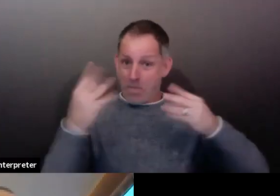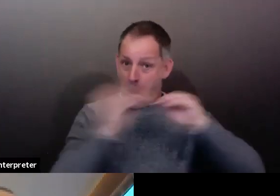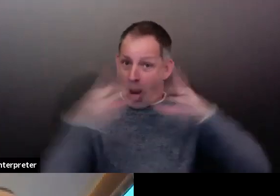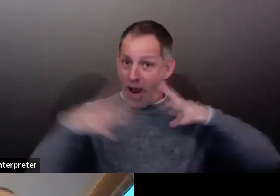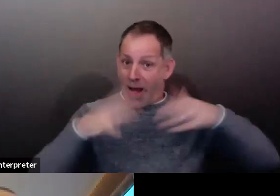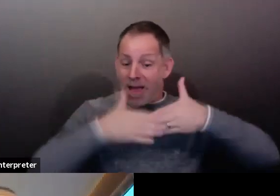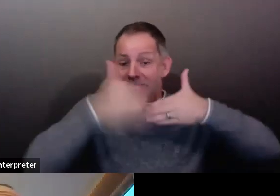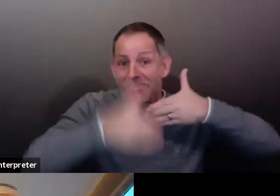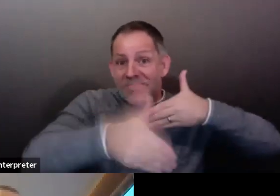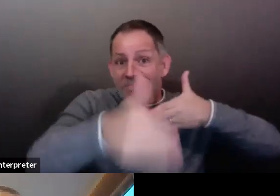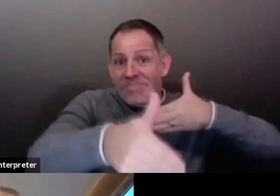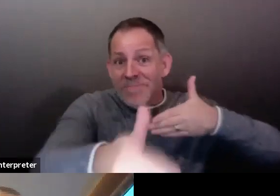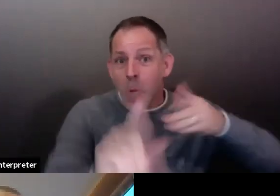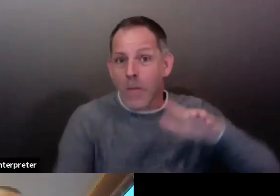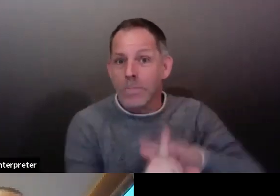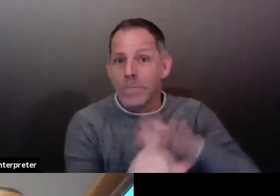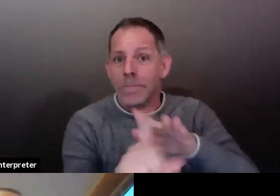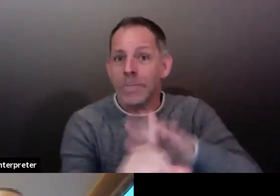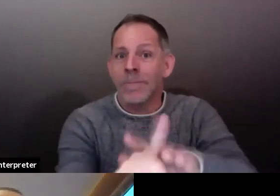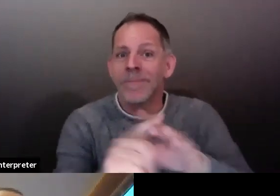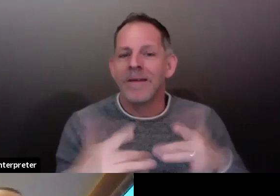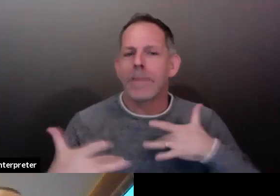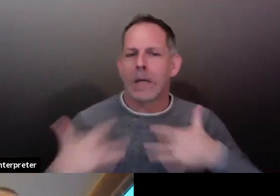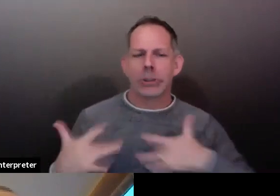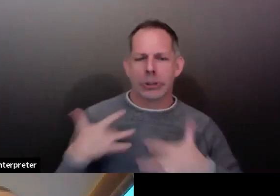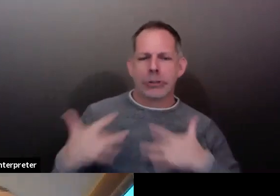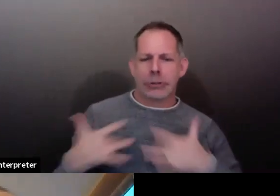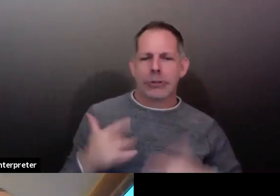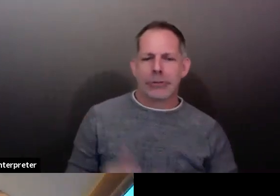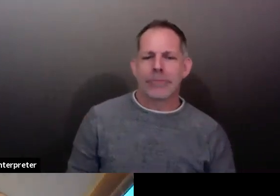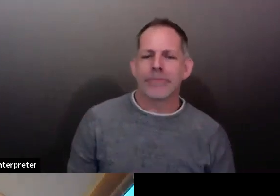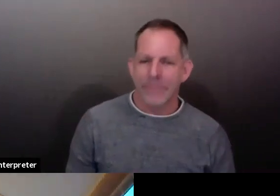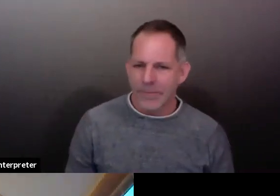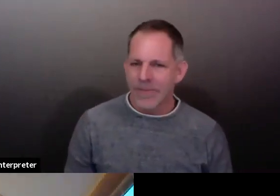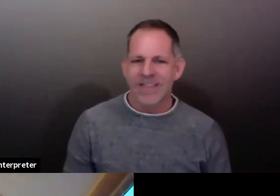try to find safer ways to celebrate our holidays.